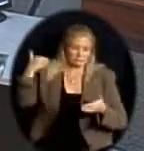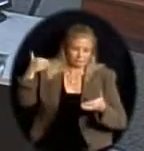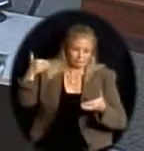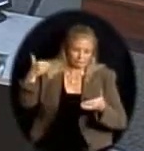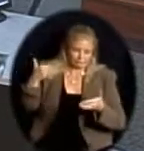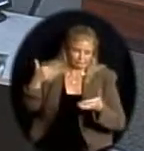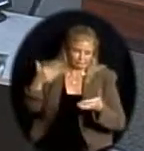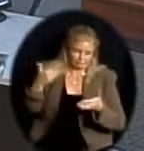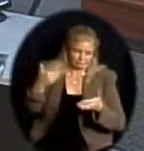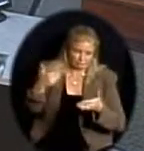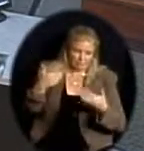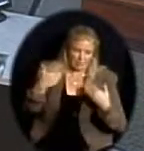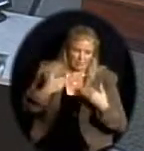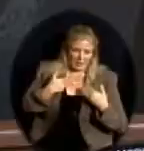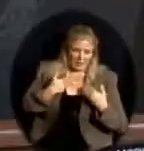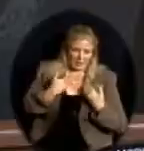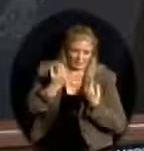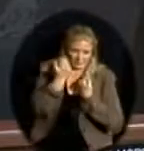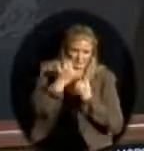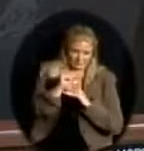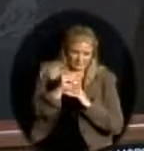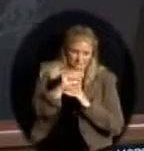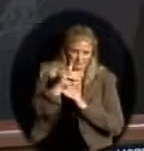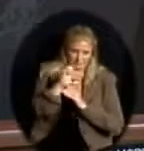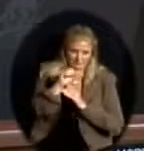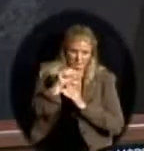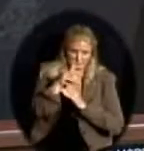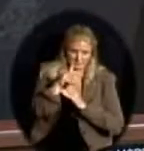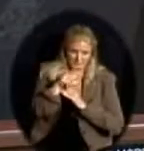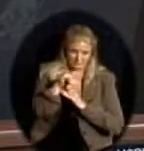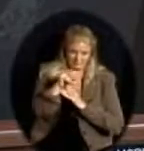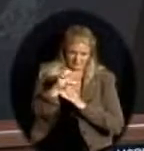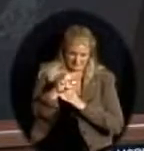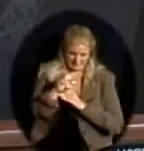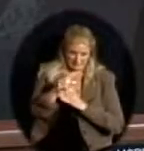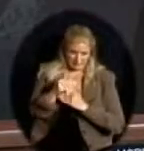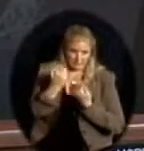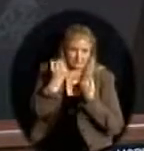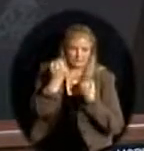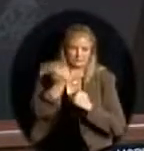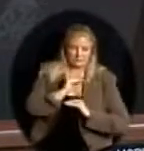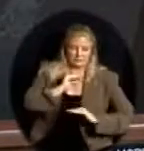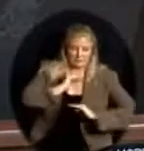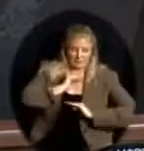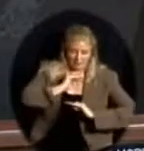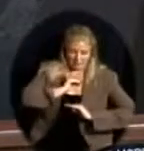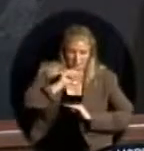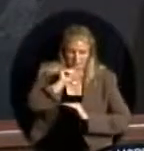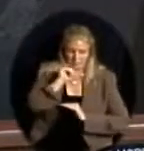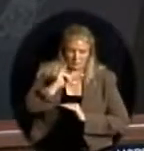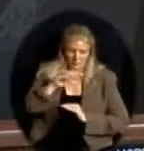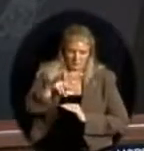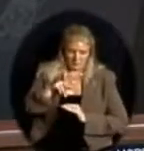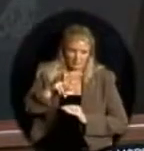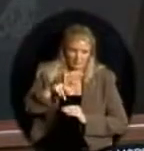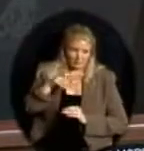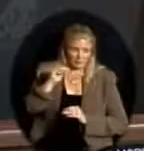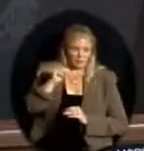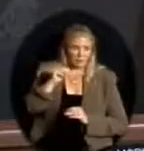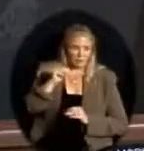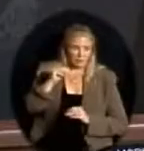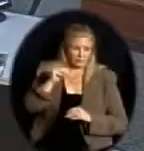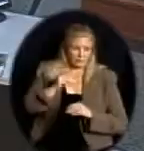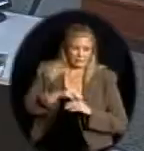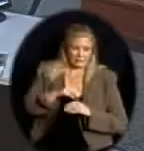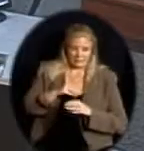the fact that many schools and districts are not going to meet this AYP, and that's coming to fruition. And then what do we do? may be what it's going to take